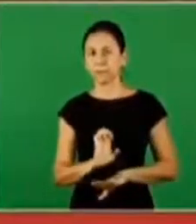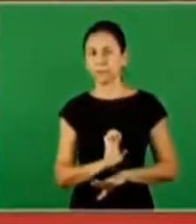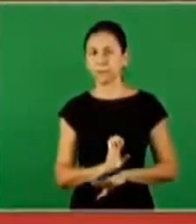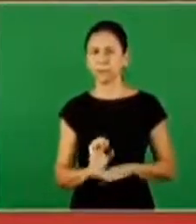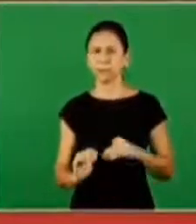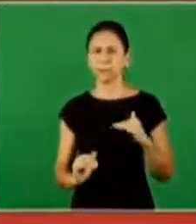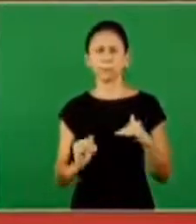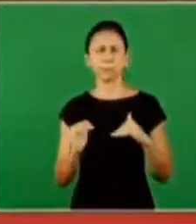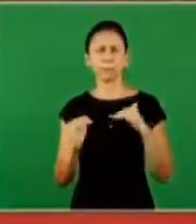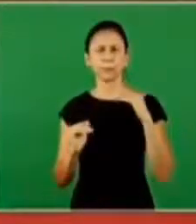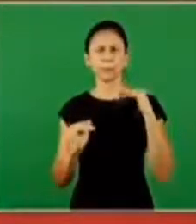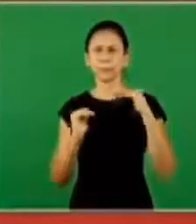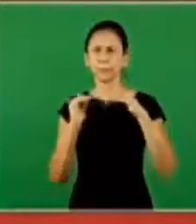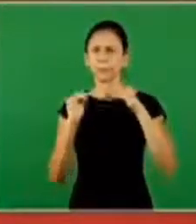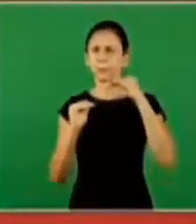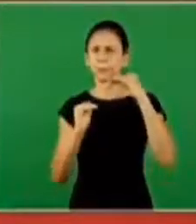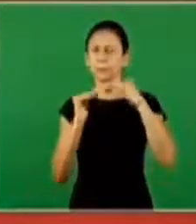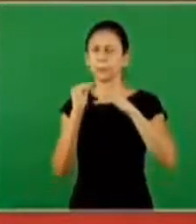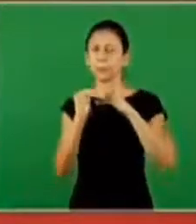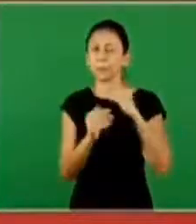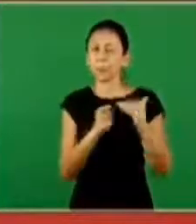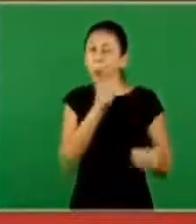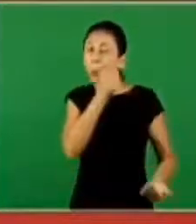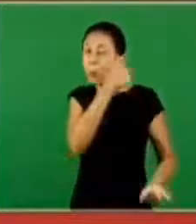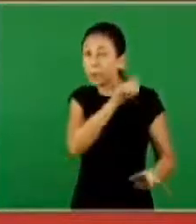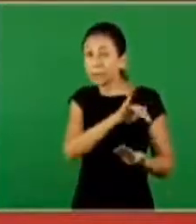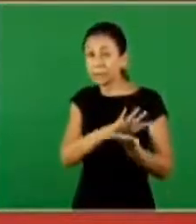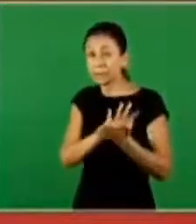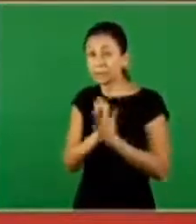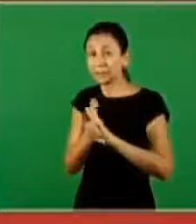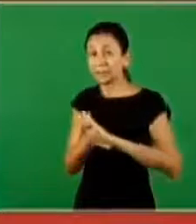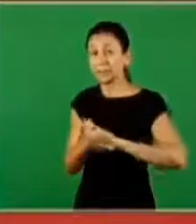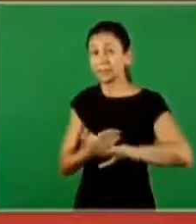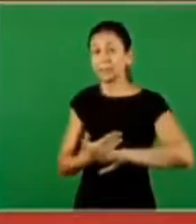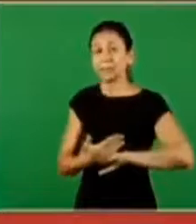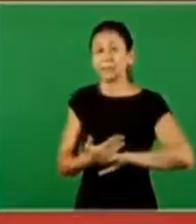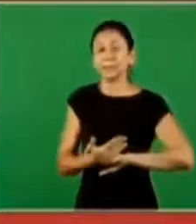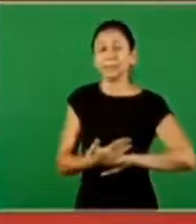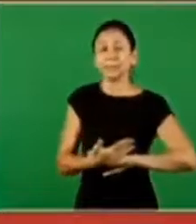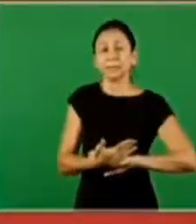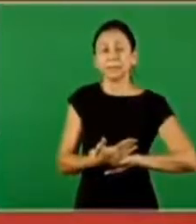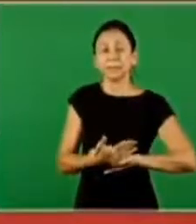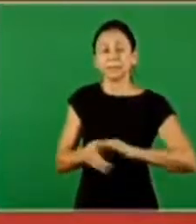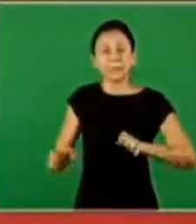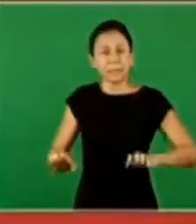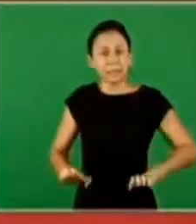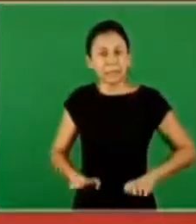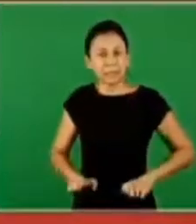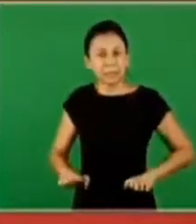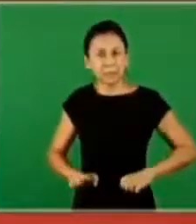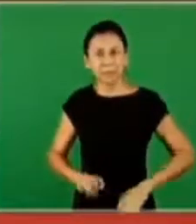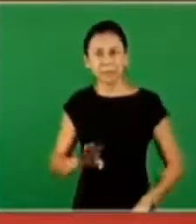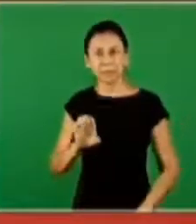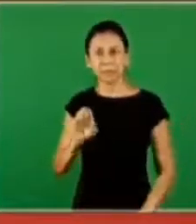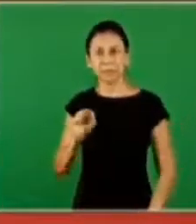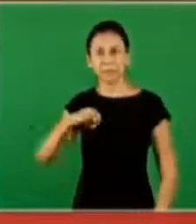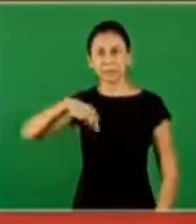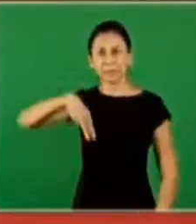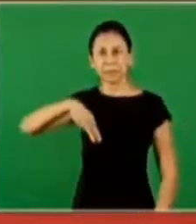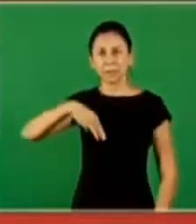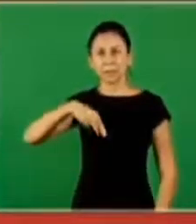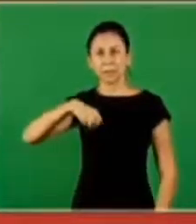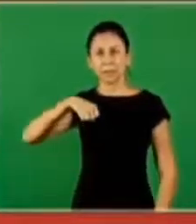disregarded. this doctrine attempts to be destroyed in Smyrna. The church is killed.